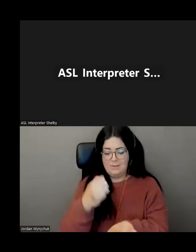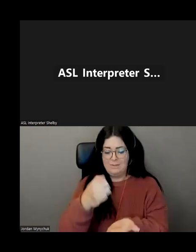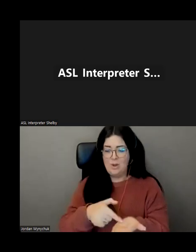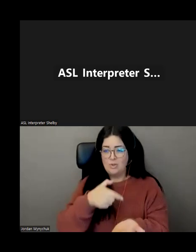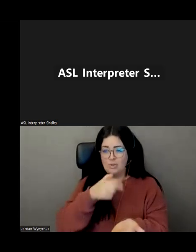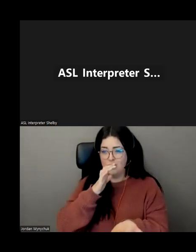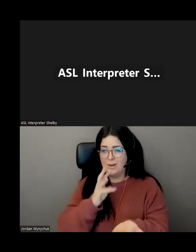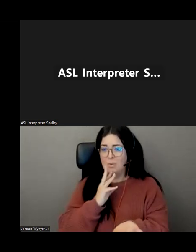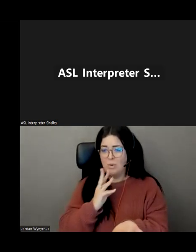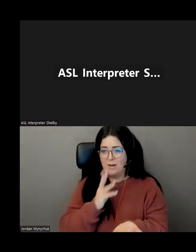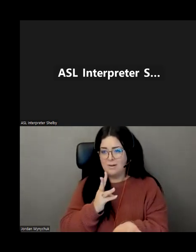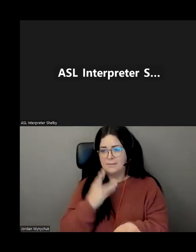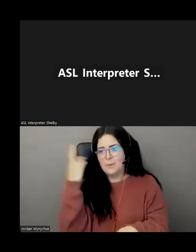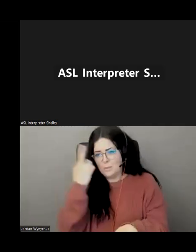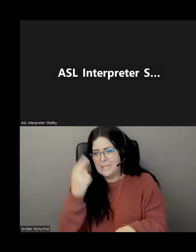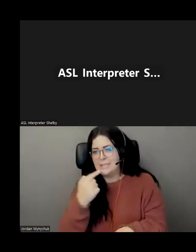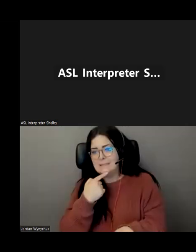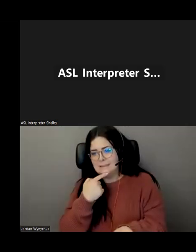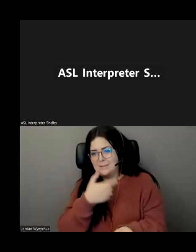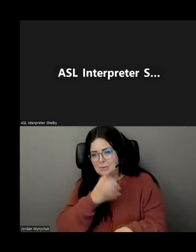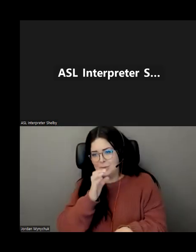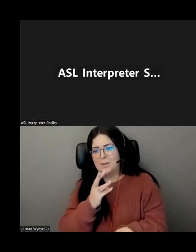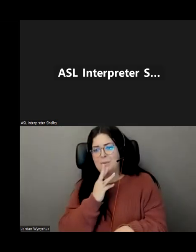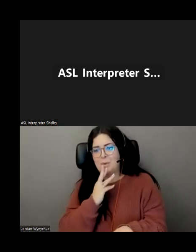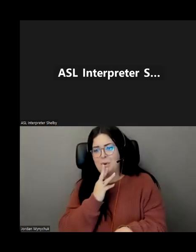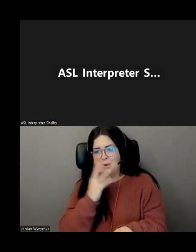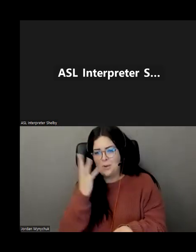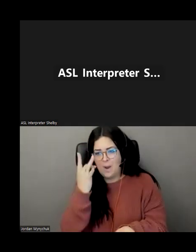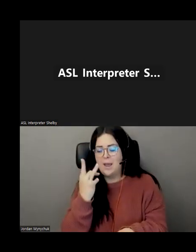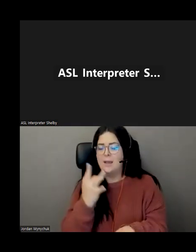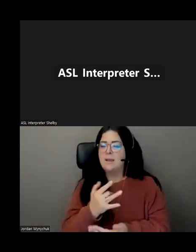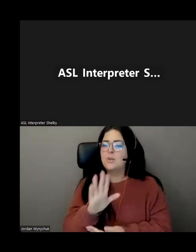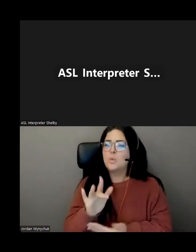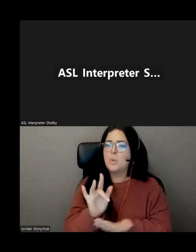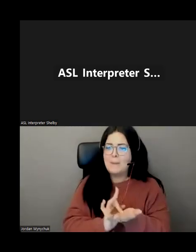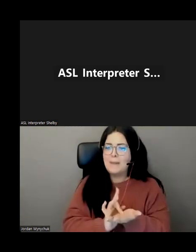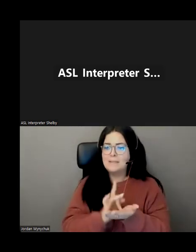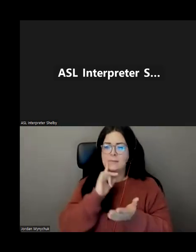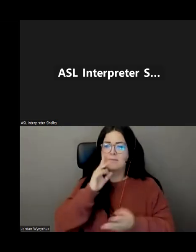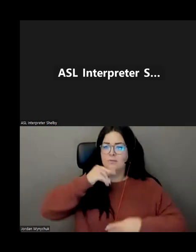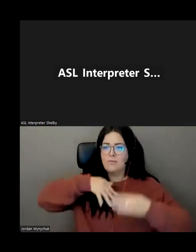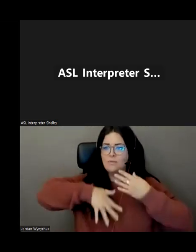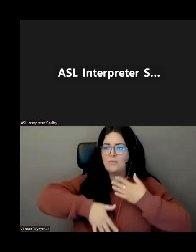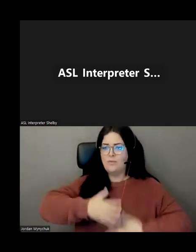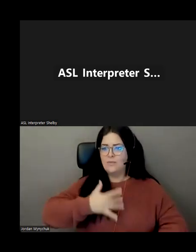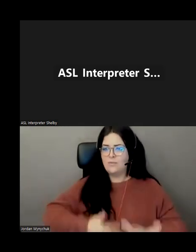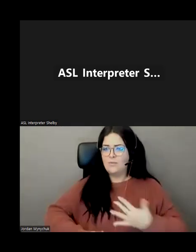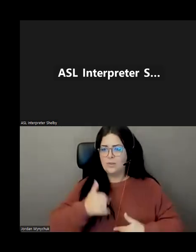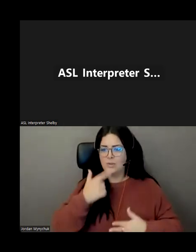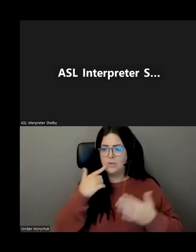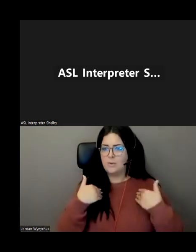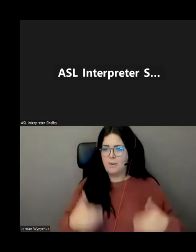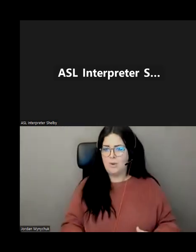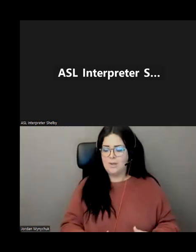reason why it's saying drink lots of water it's so that medication can flush through your system properly if not you have leftover